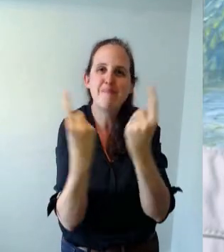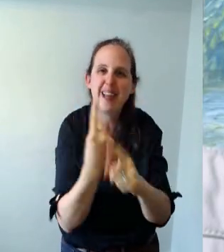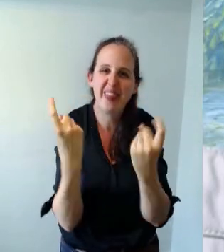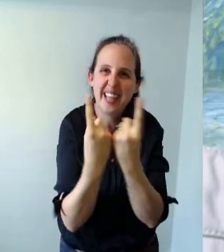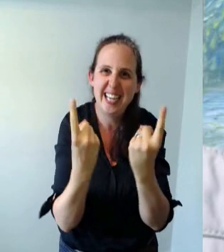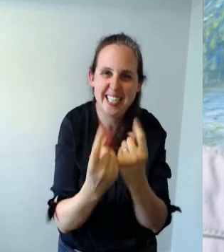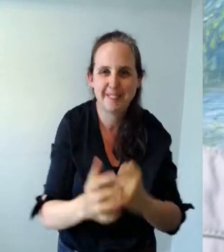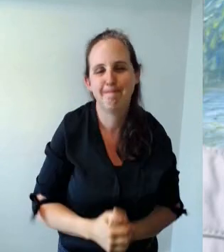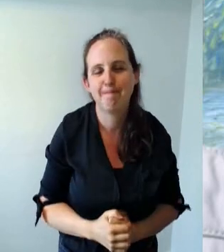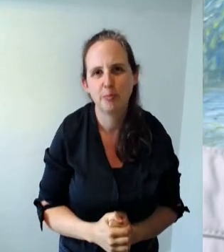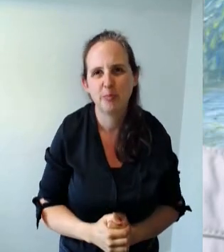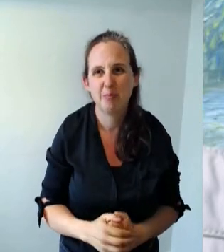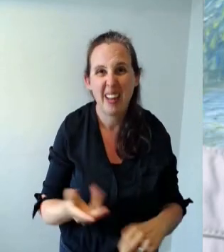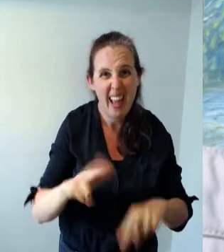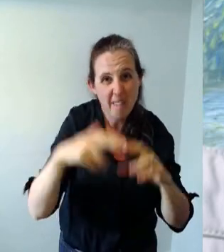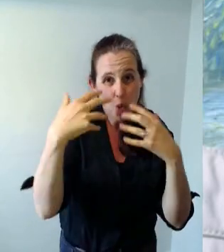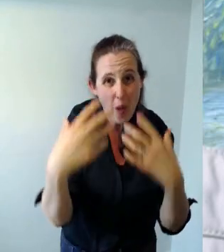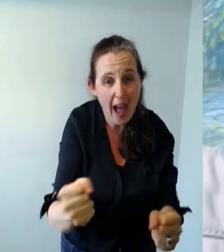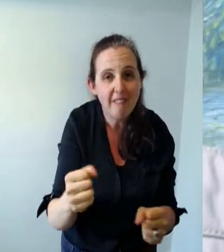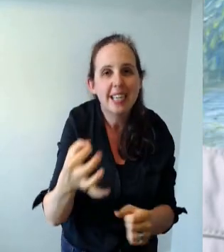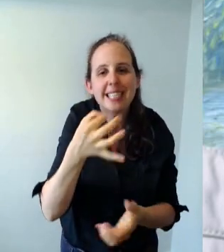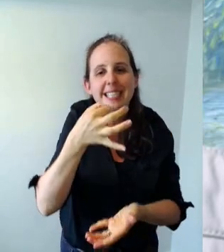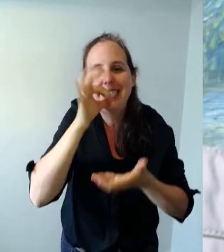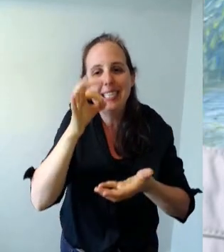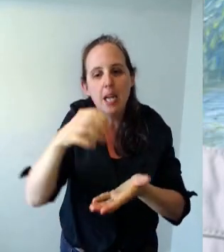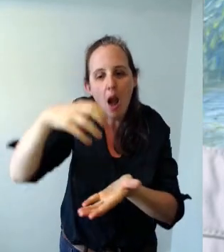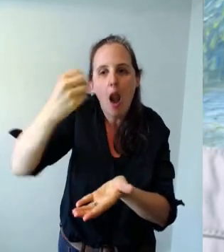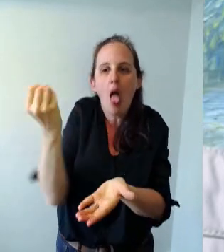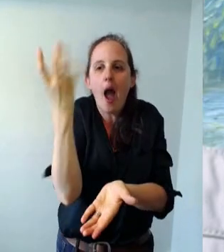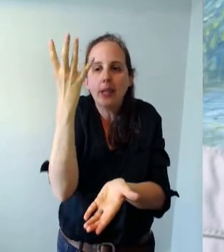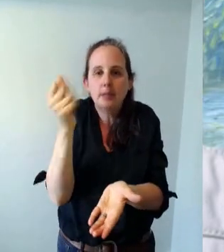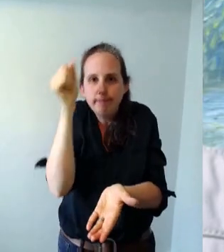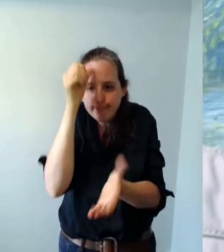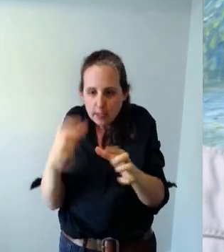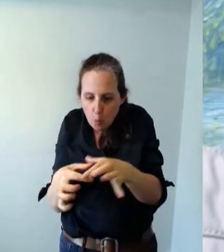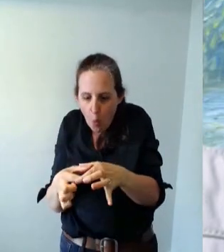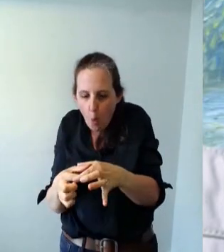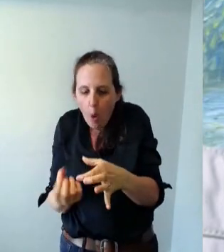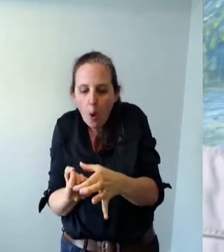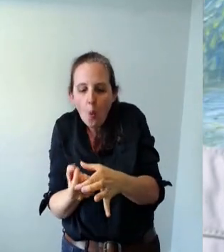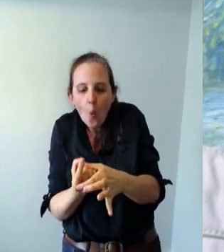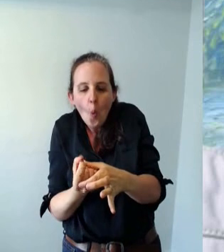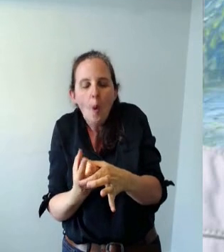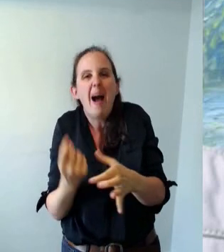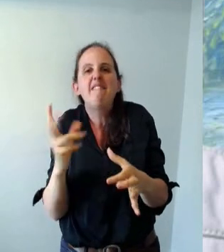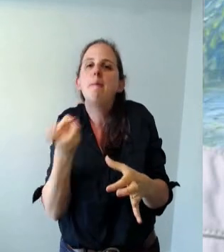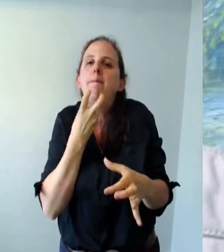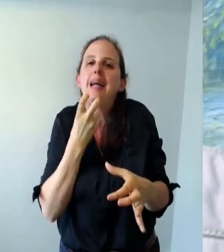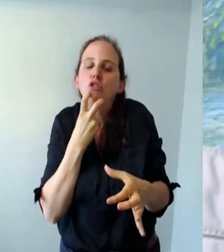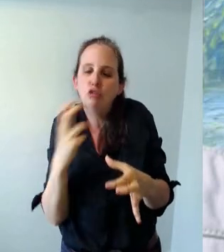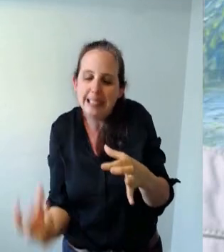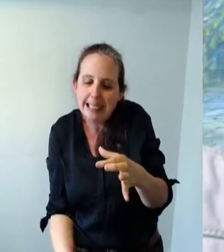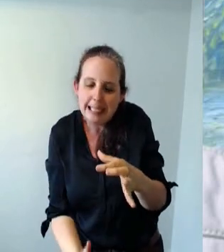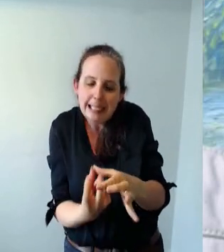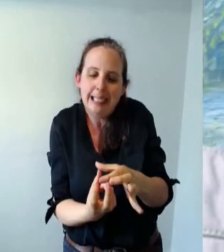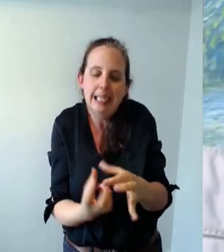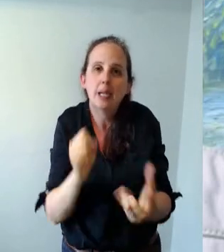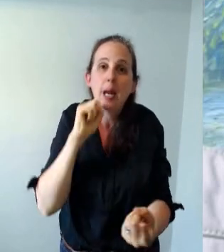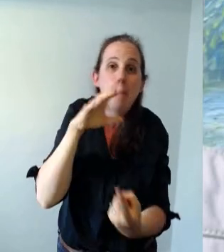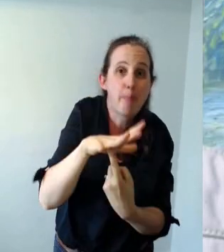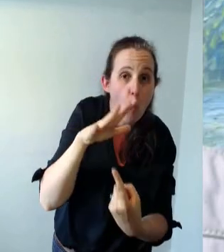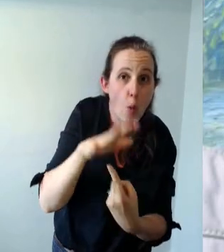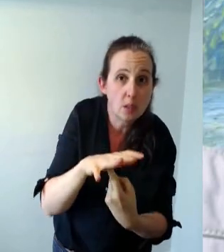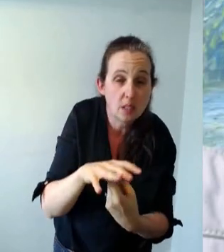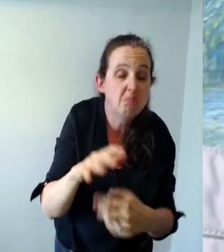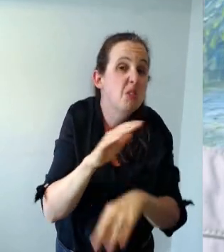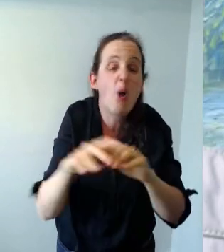Battery operated tea lights would be good but not essential and paints and